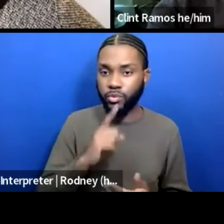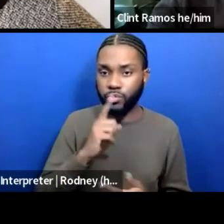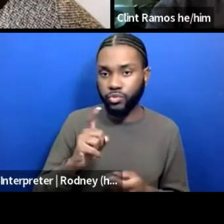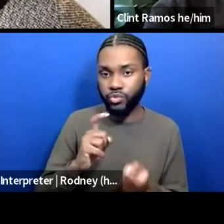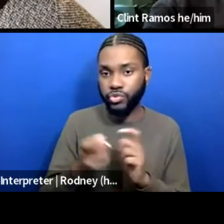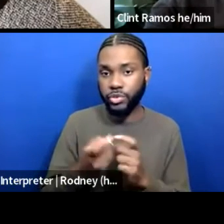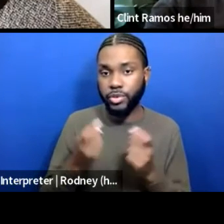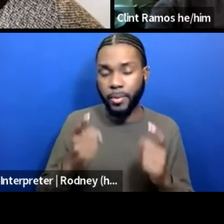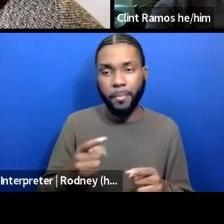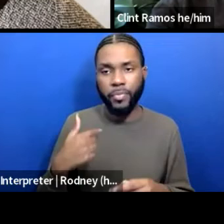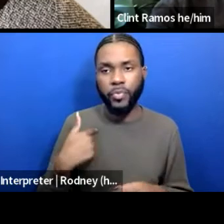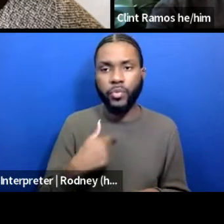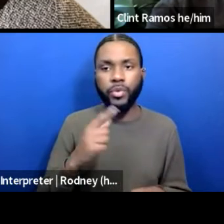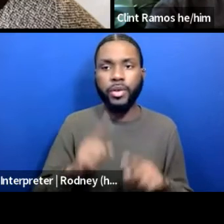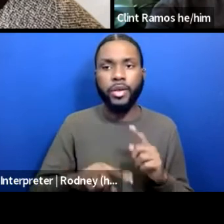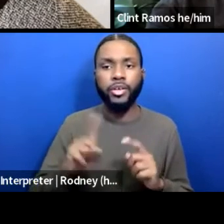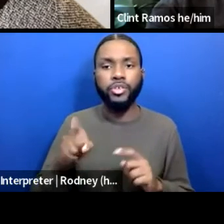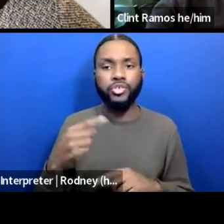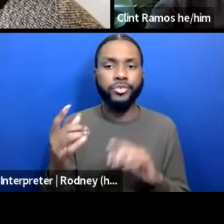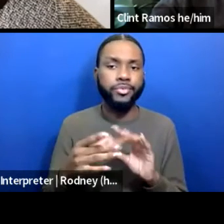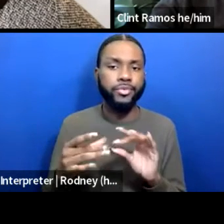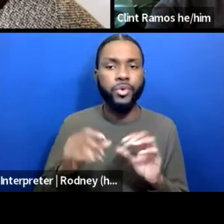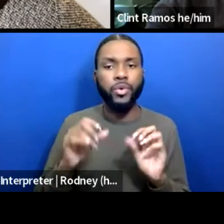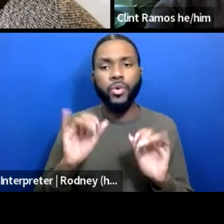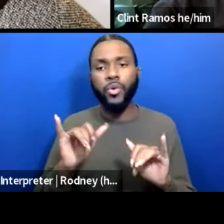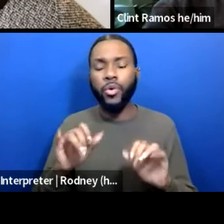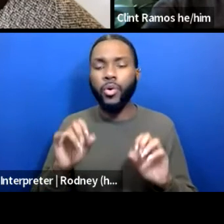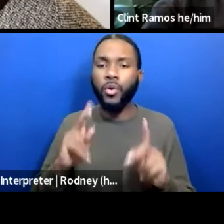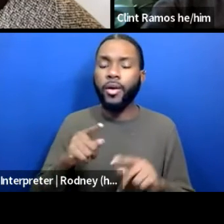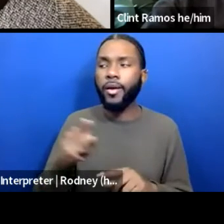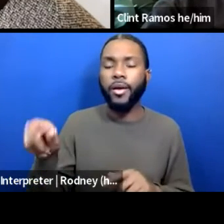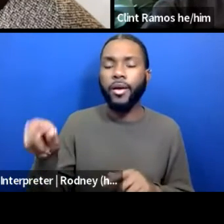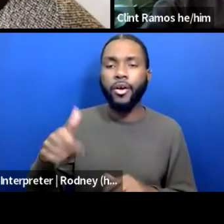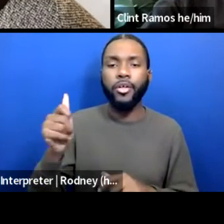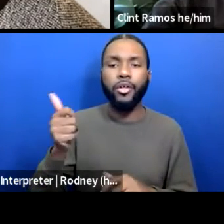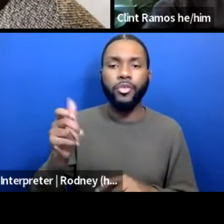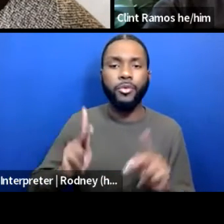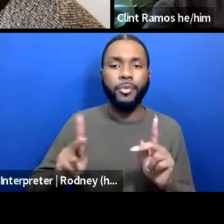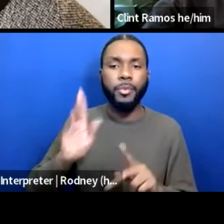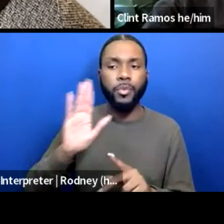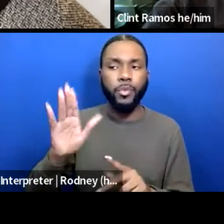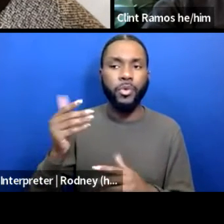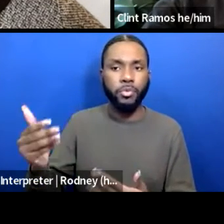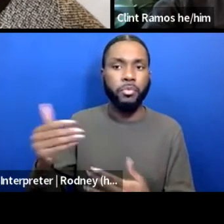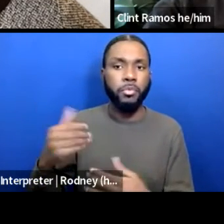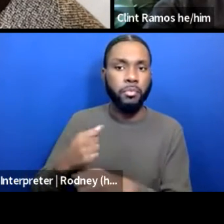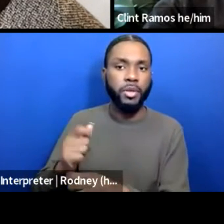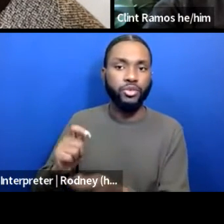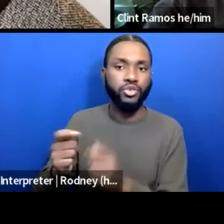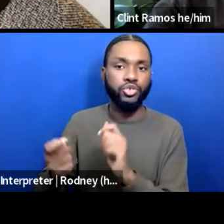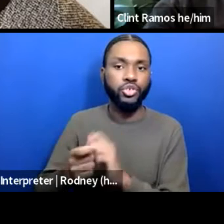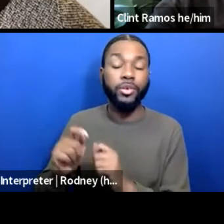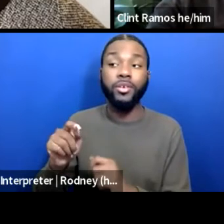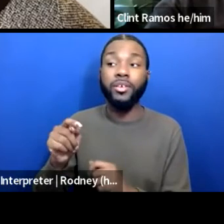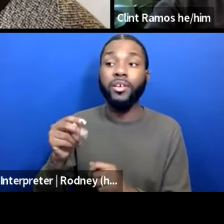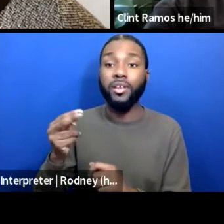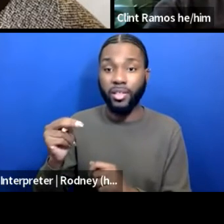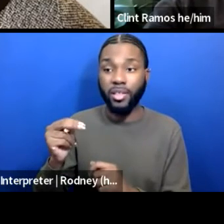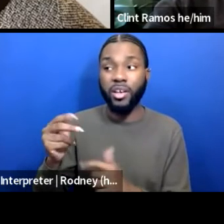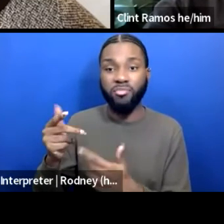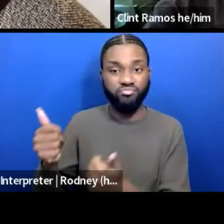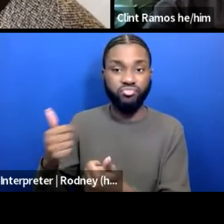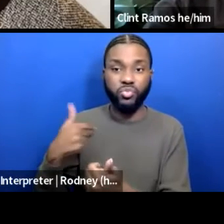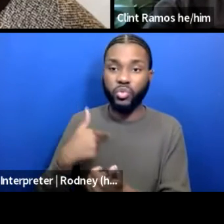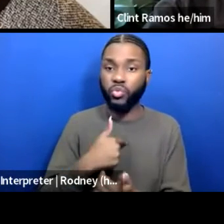We can't just say, oh, okay, other people will make this change. And then we're good to go.